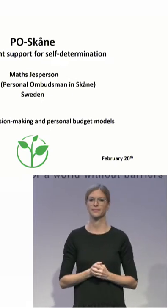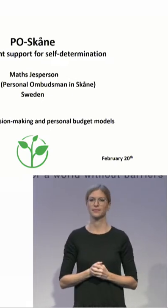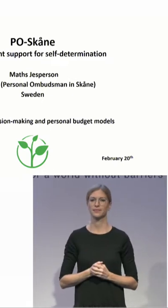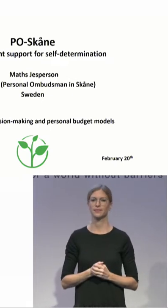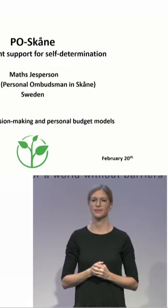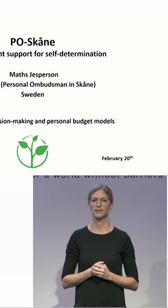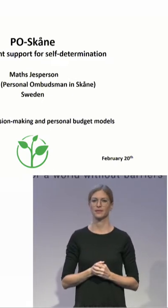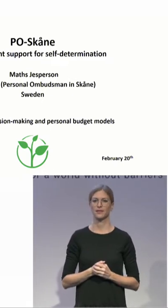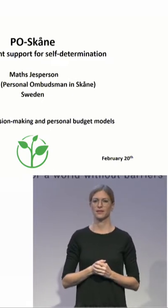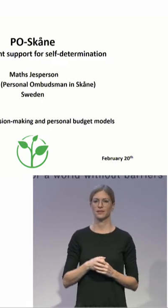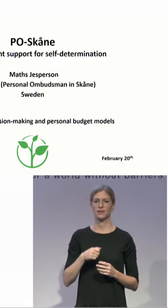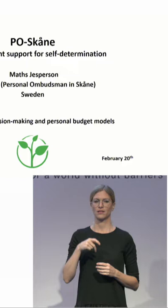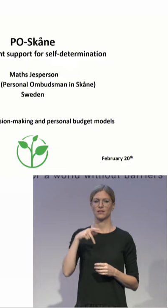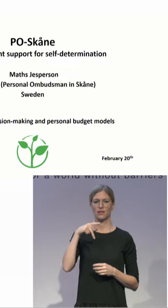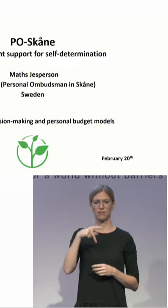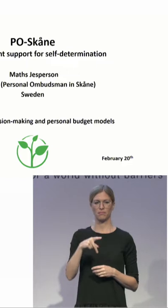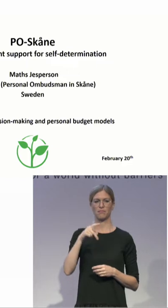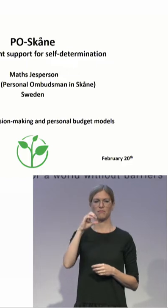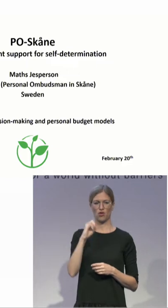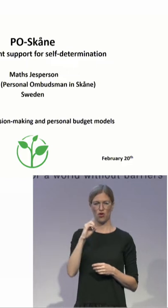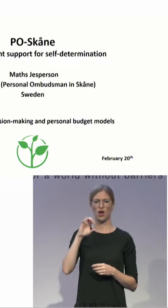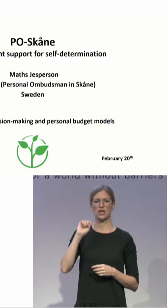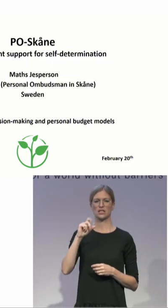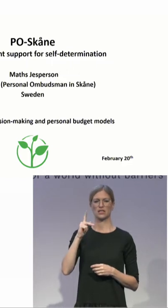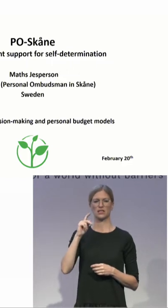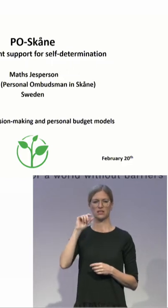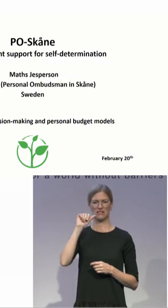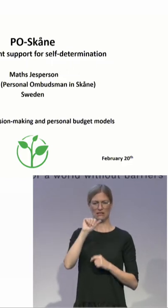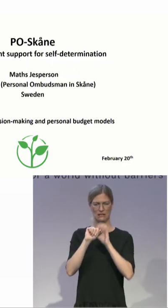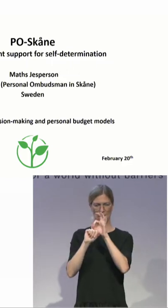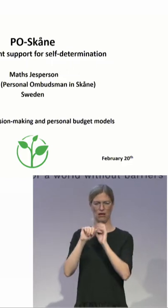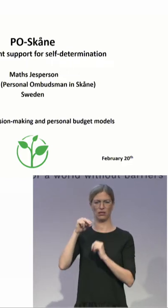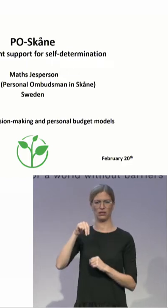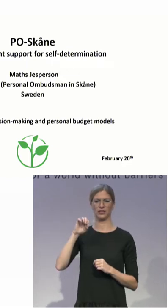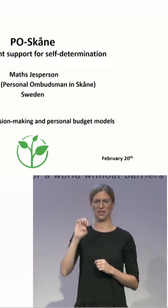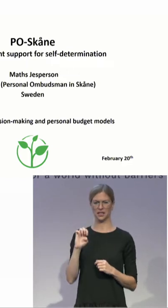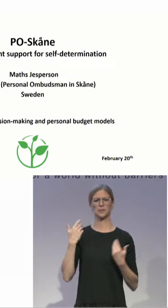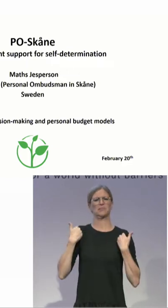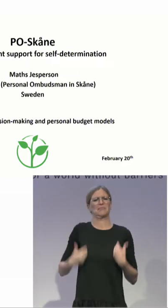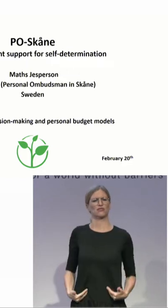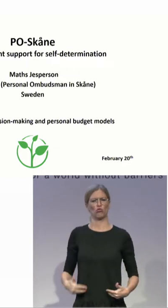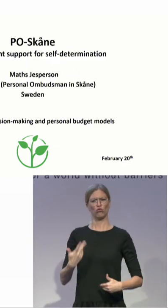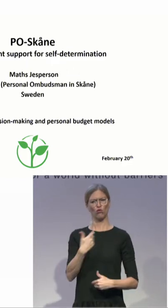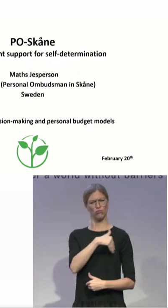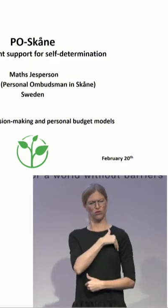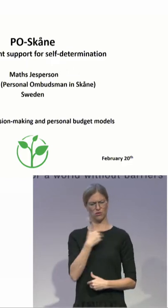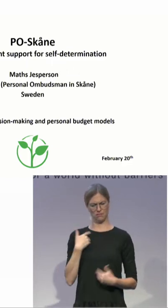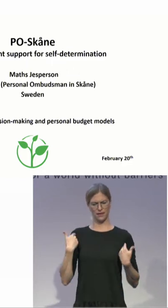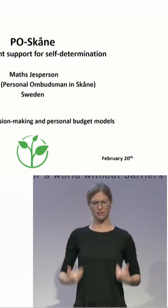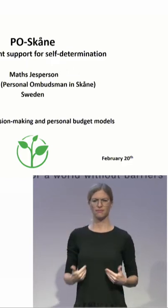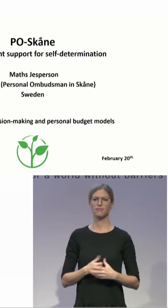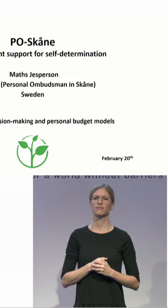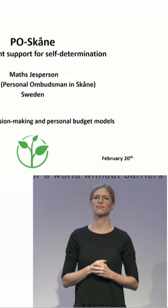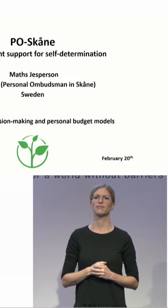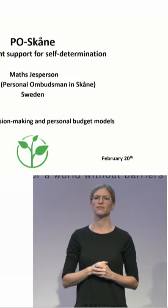of personal ombudsman. And Skjone is a province in the southern part of Sweden with about 1.1 million